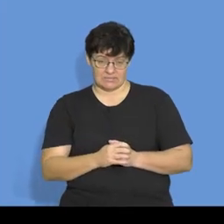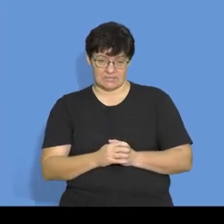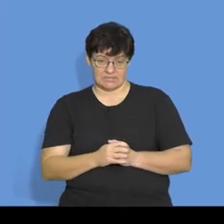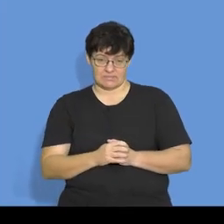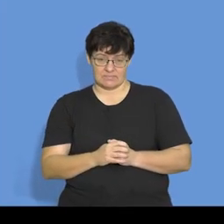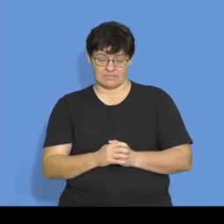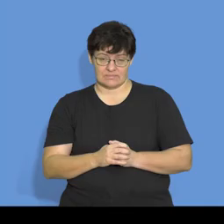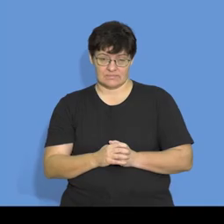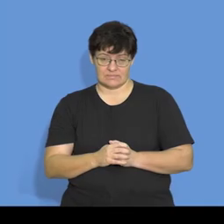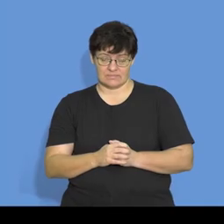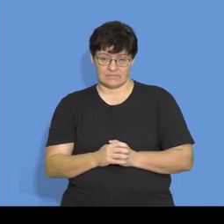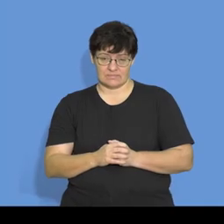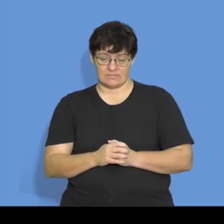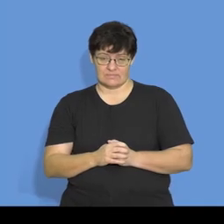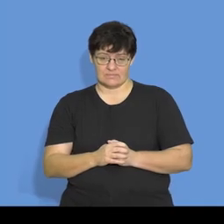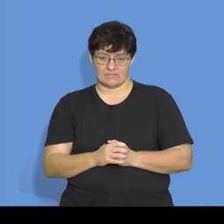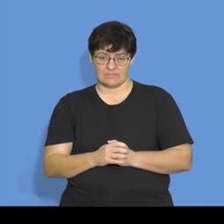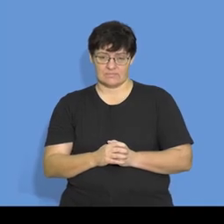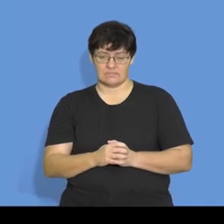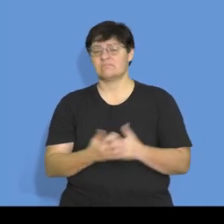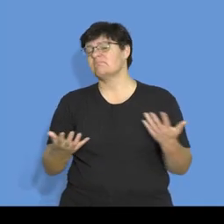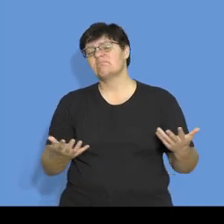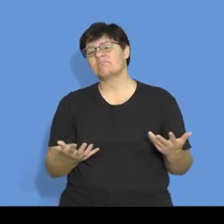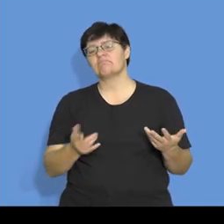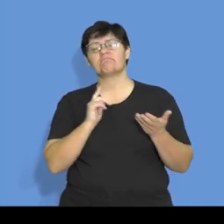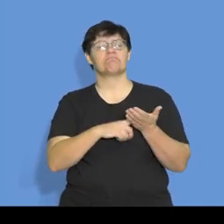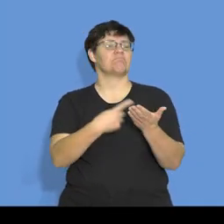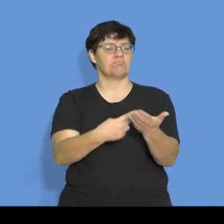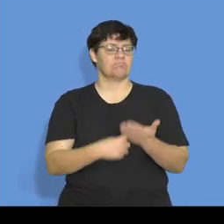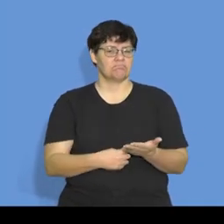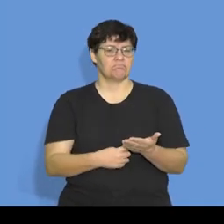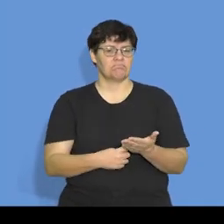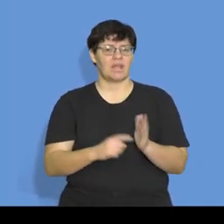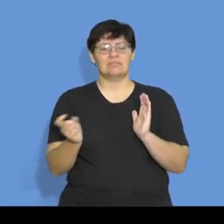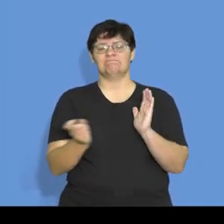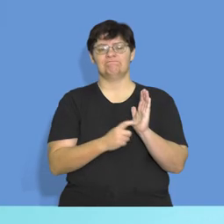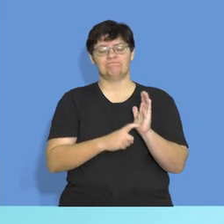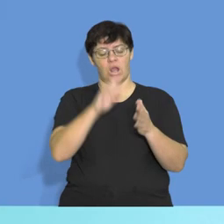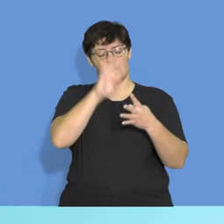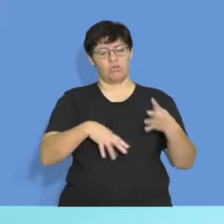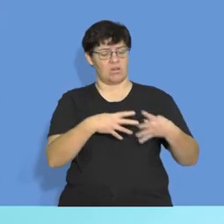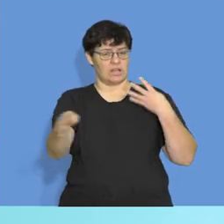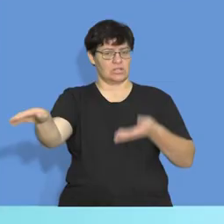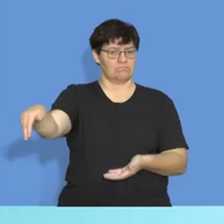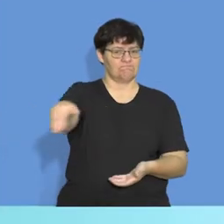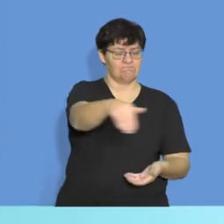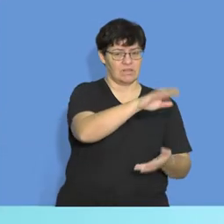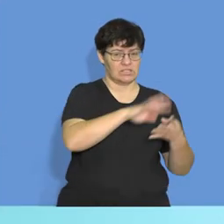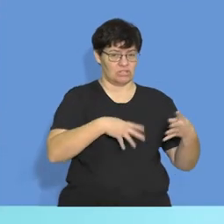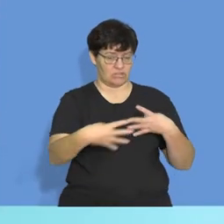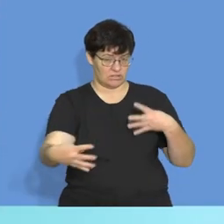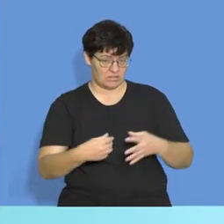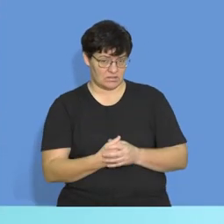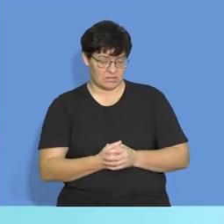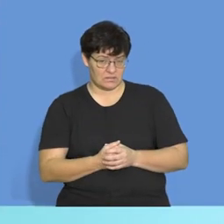this is when we talk about a data's collection schedule. The emphasis is